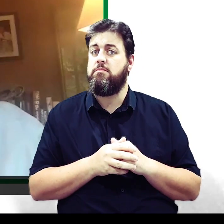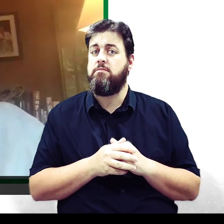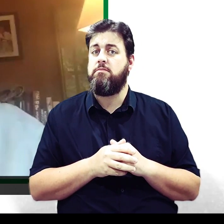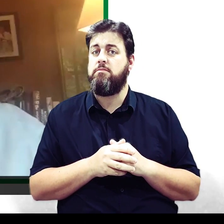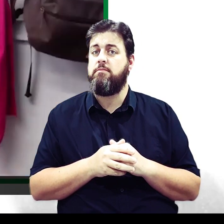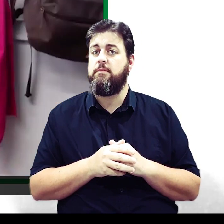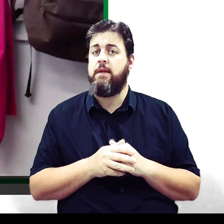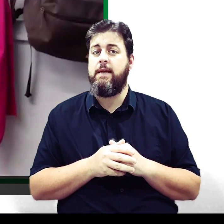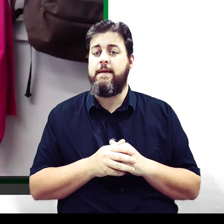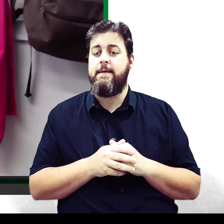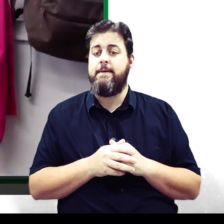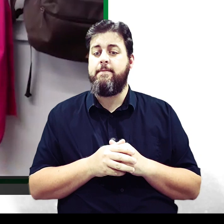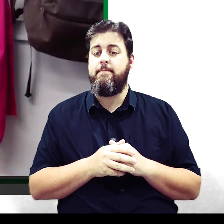question?